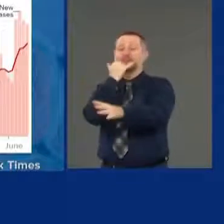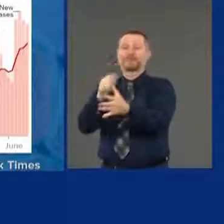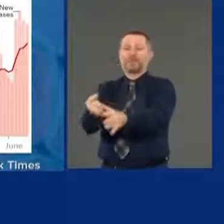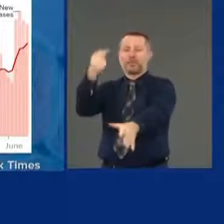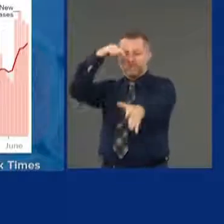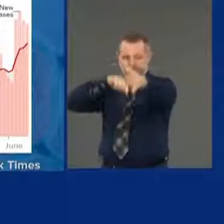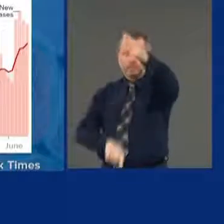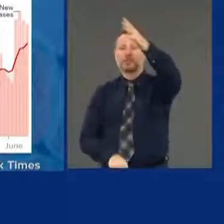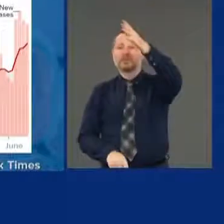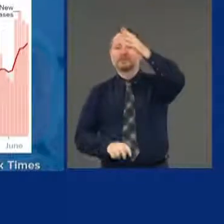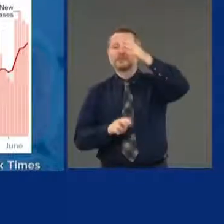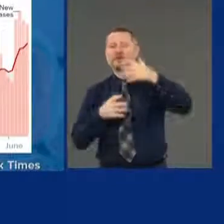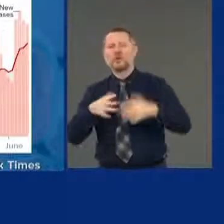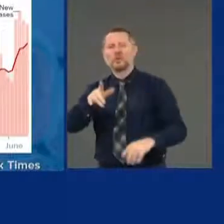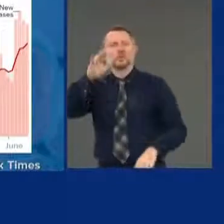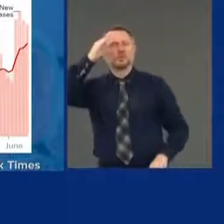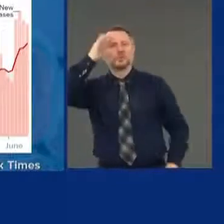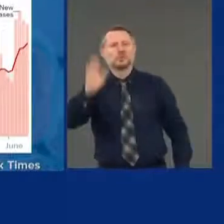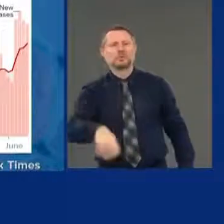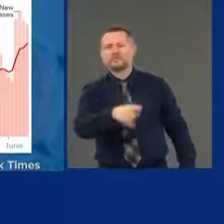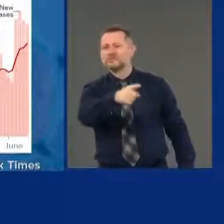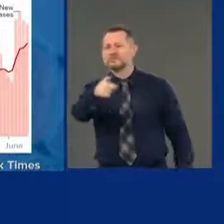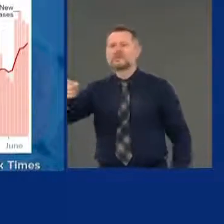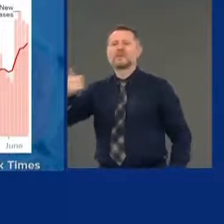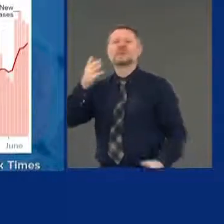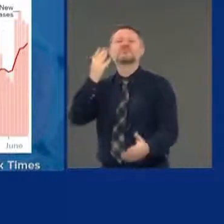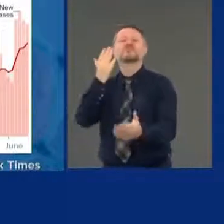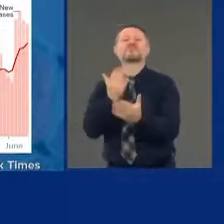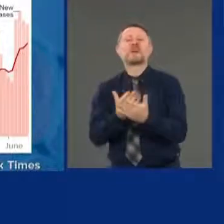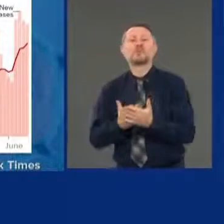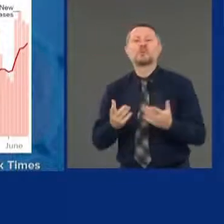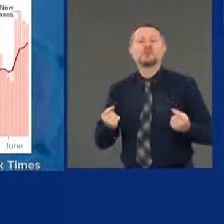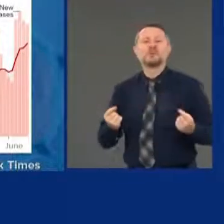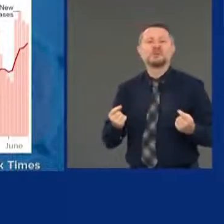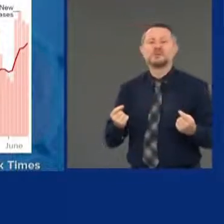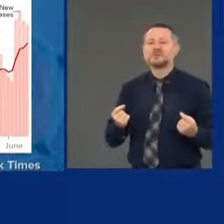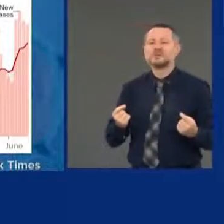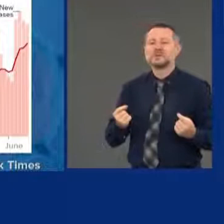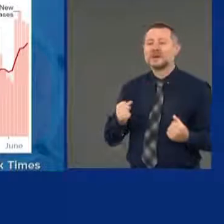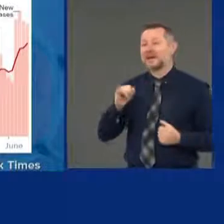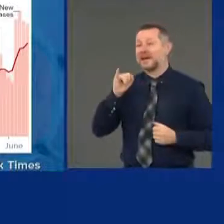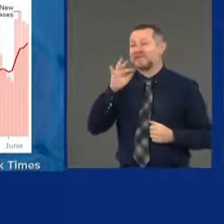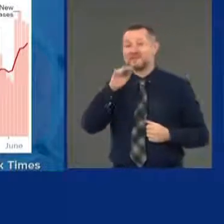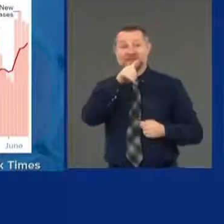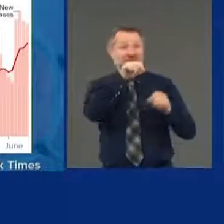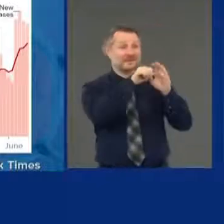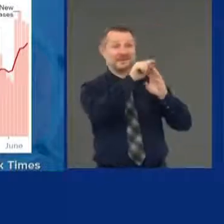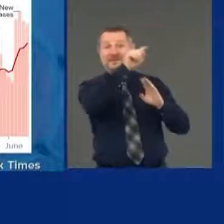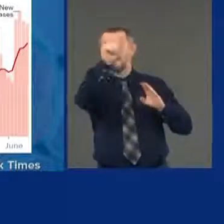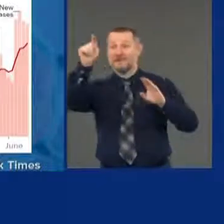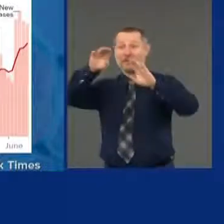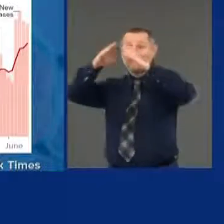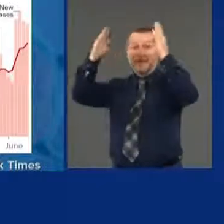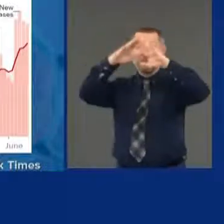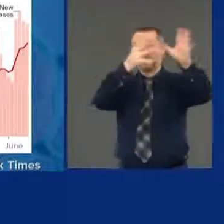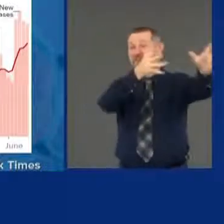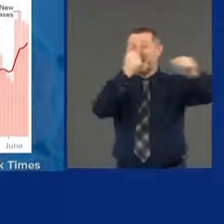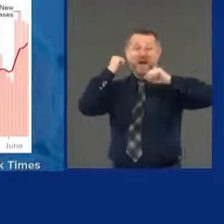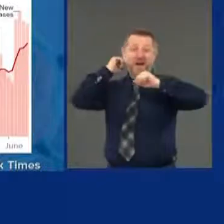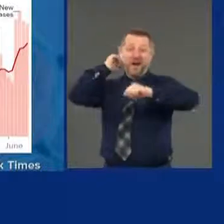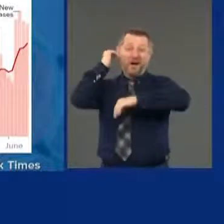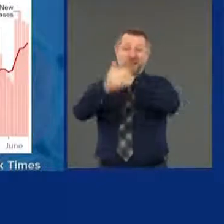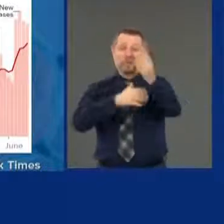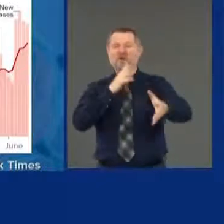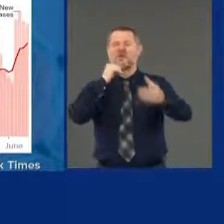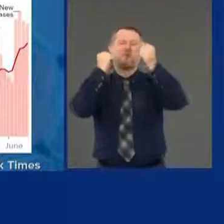that reopening has very often caused problems. We know as a fact